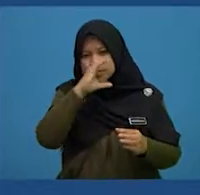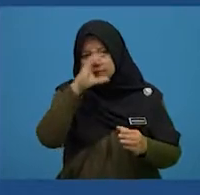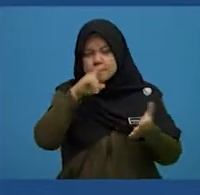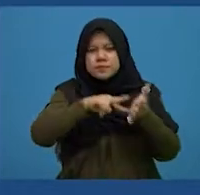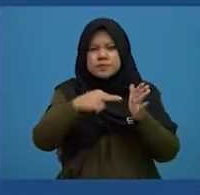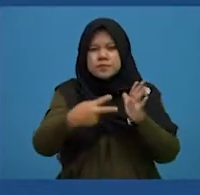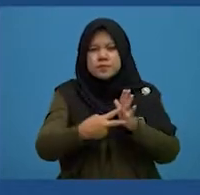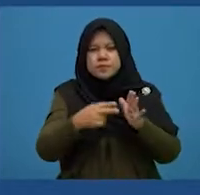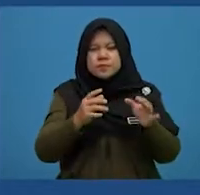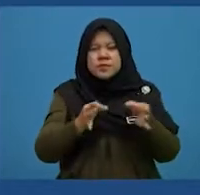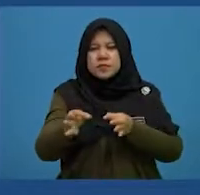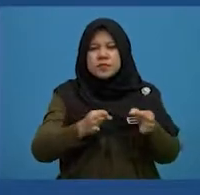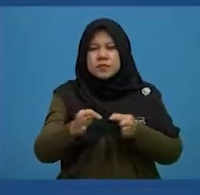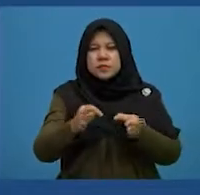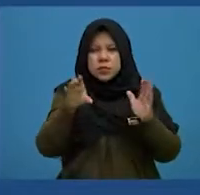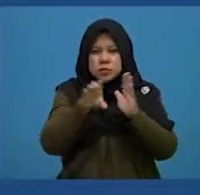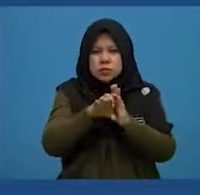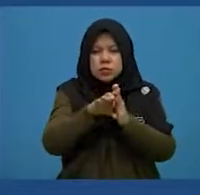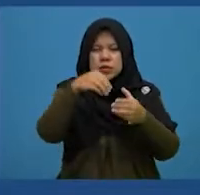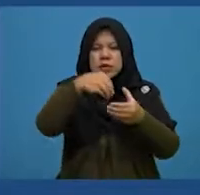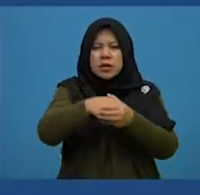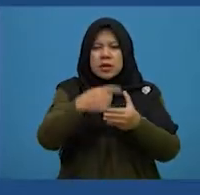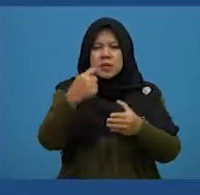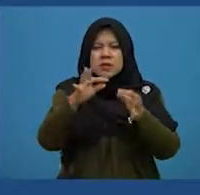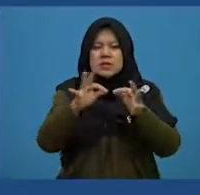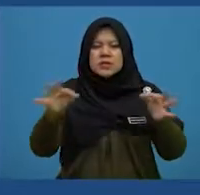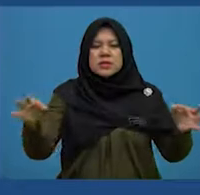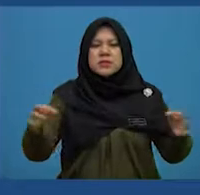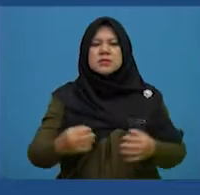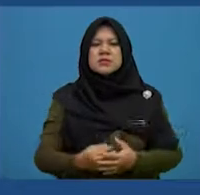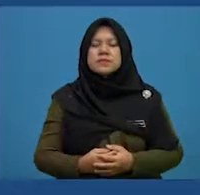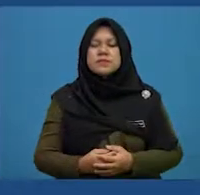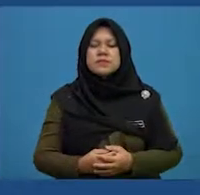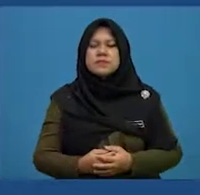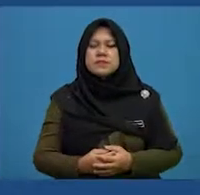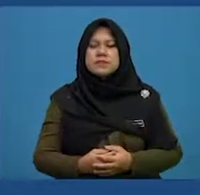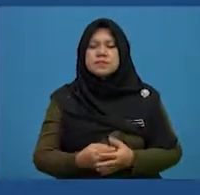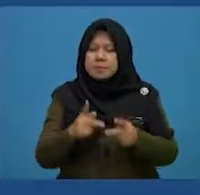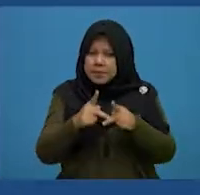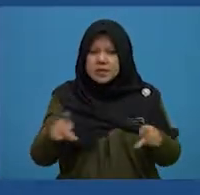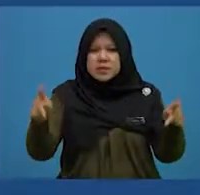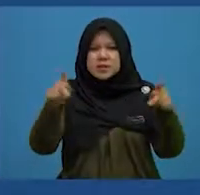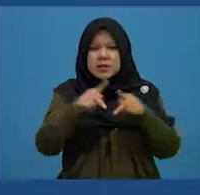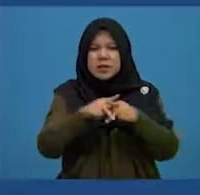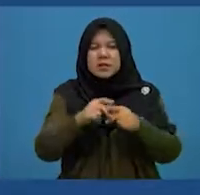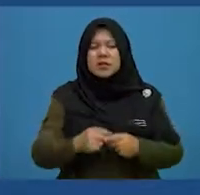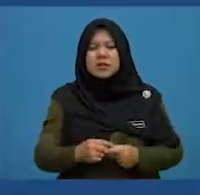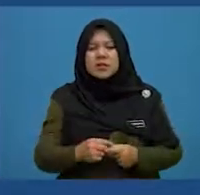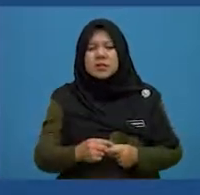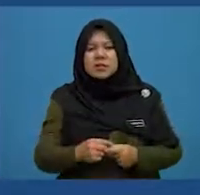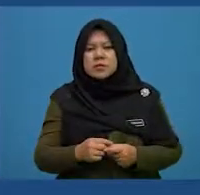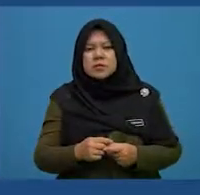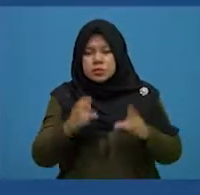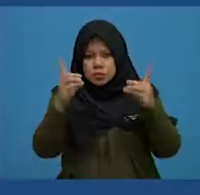Explanation or examples within the sentence. This is crucial as sometimes you come